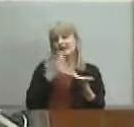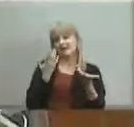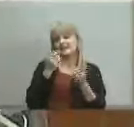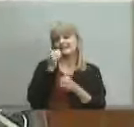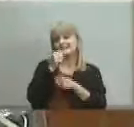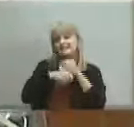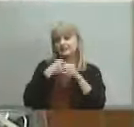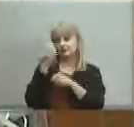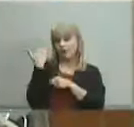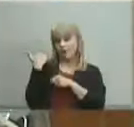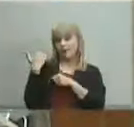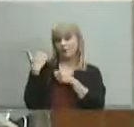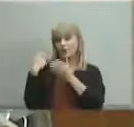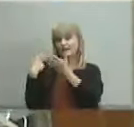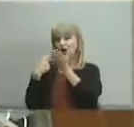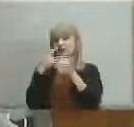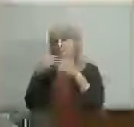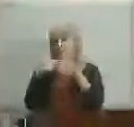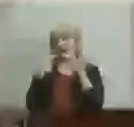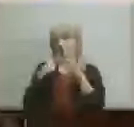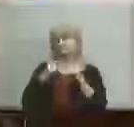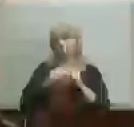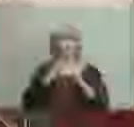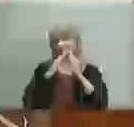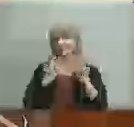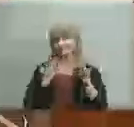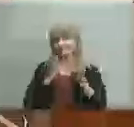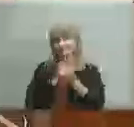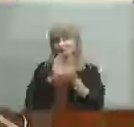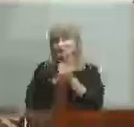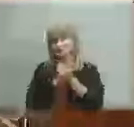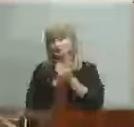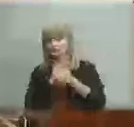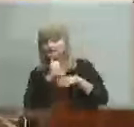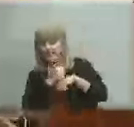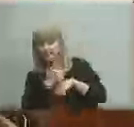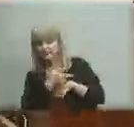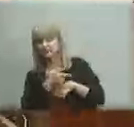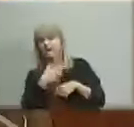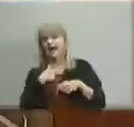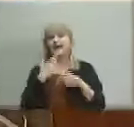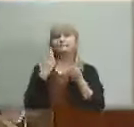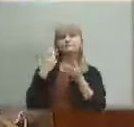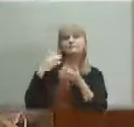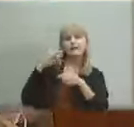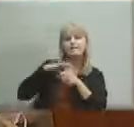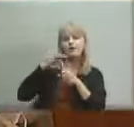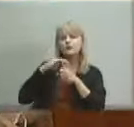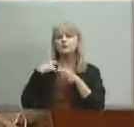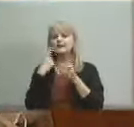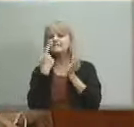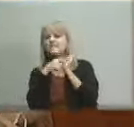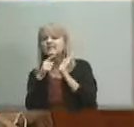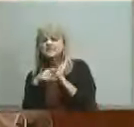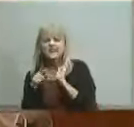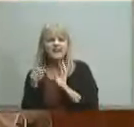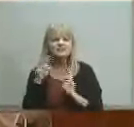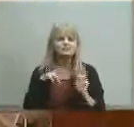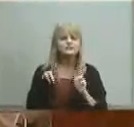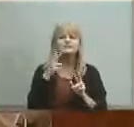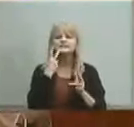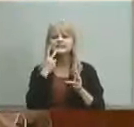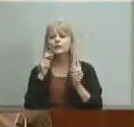when we talked about having a school there I voted to investigate and look at what the YMCA out there whether we should have a school there and